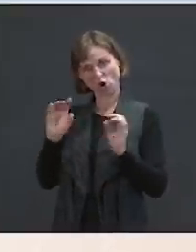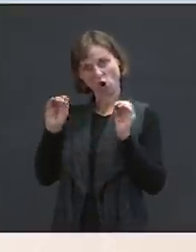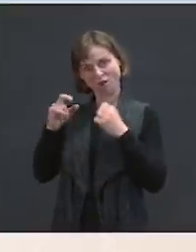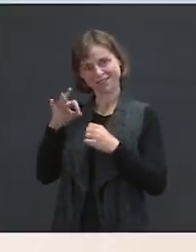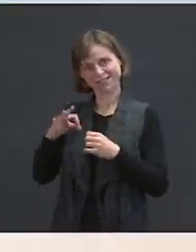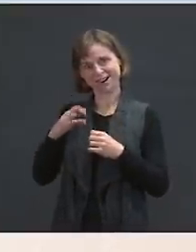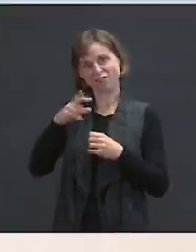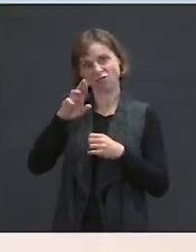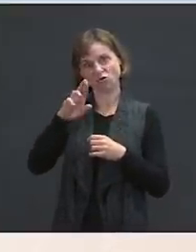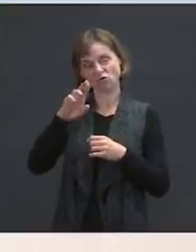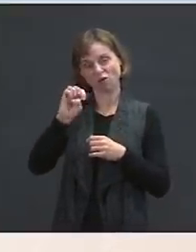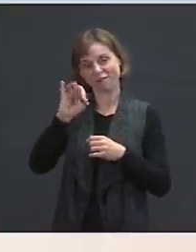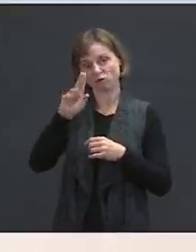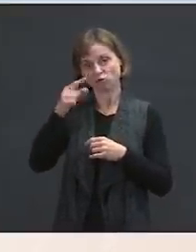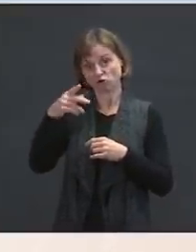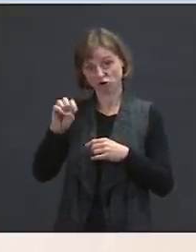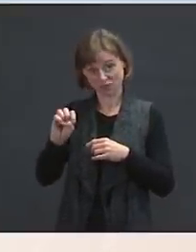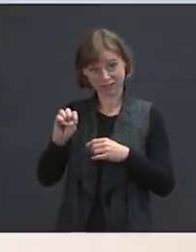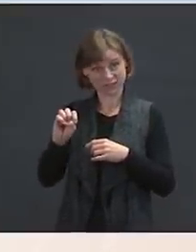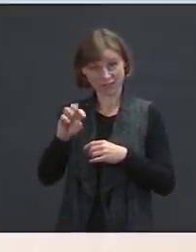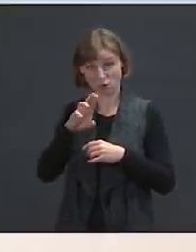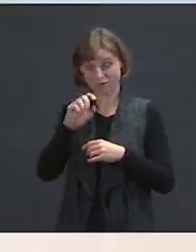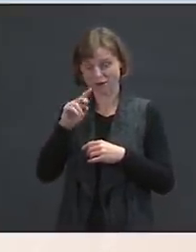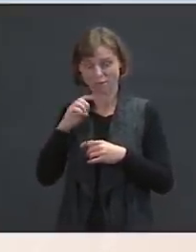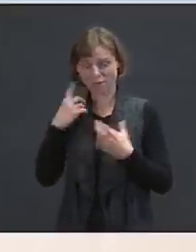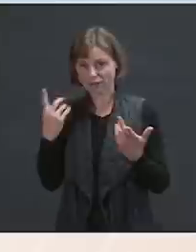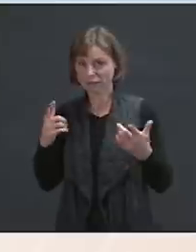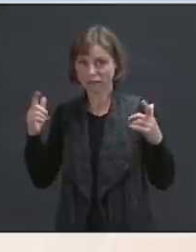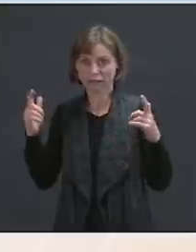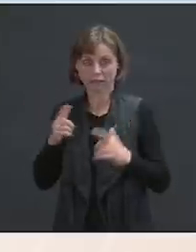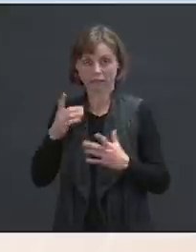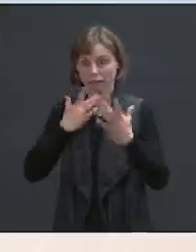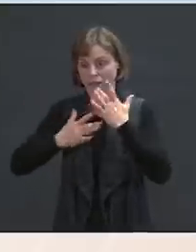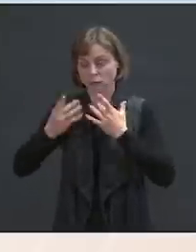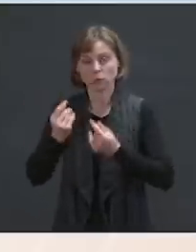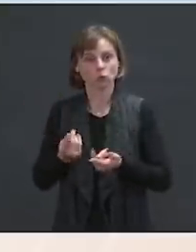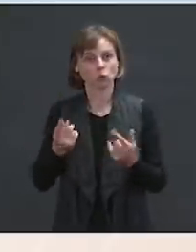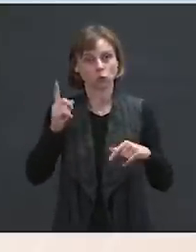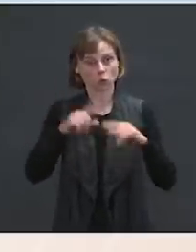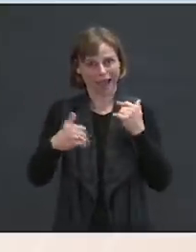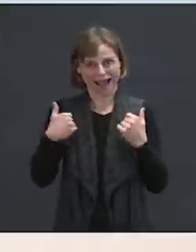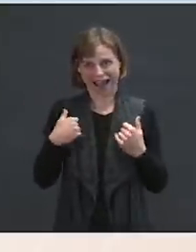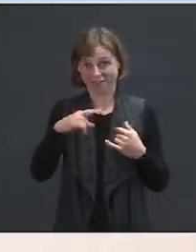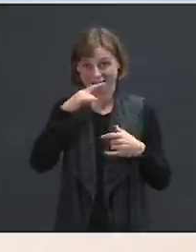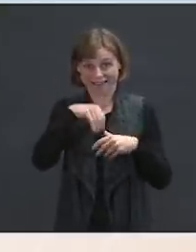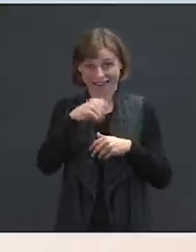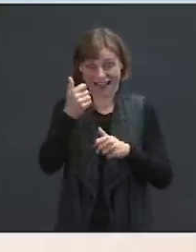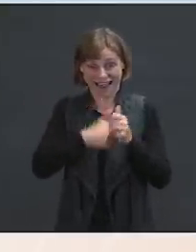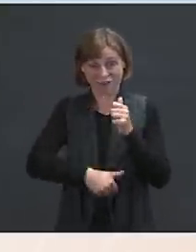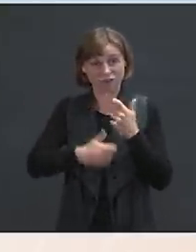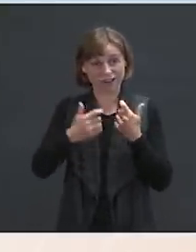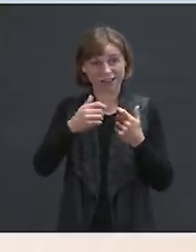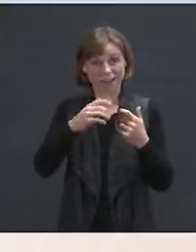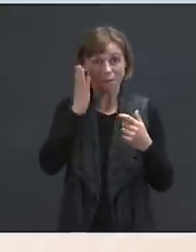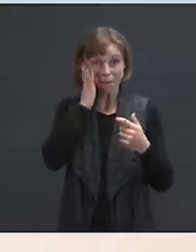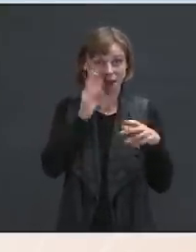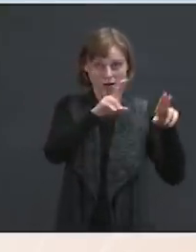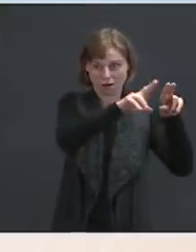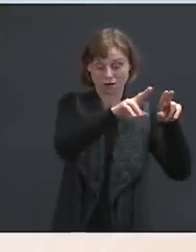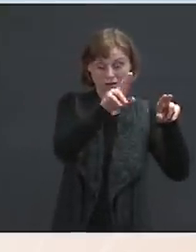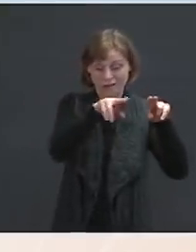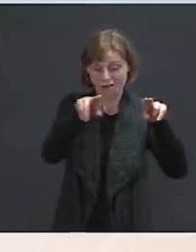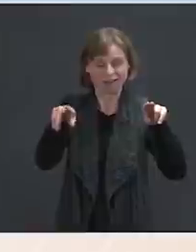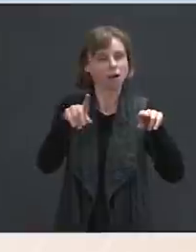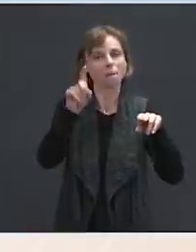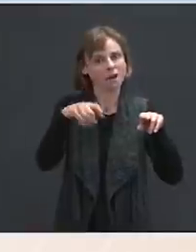significantly reduced because, of course, you can't have a child in every bed. There needs to be spacing, and we abide by those spacing to protect the